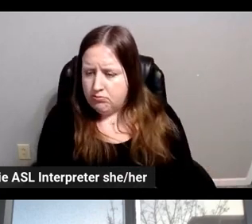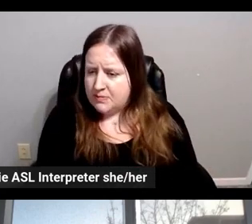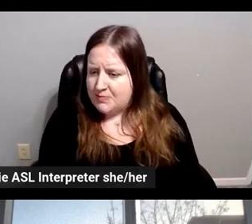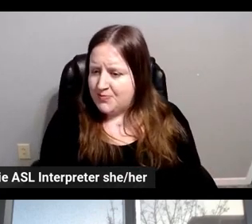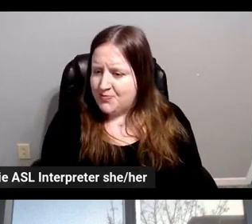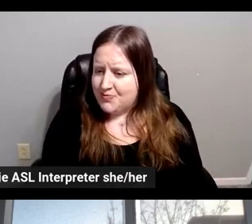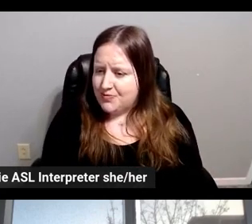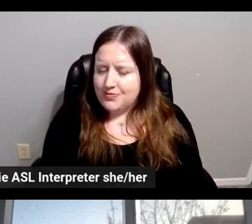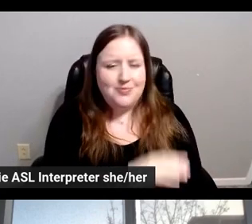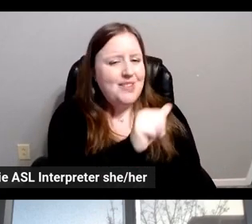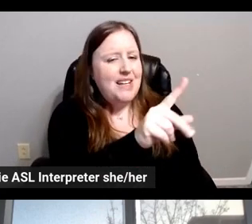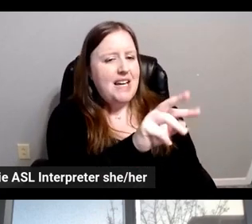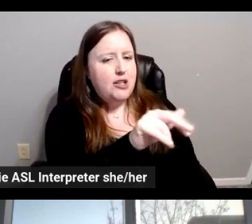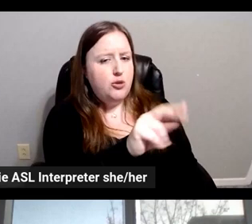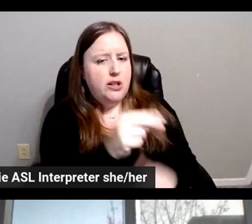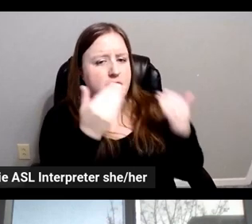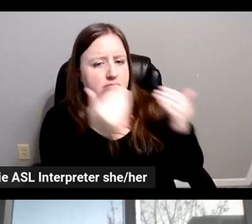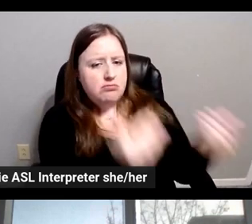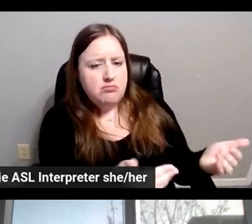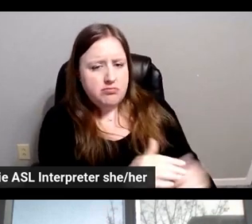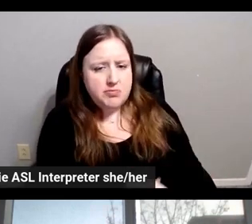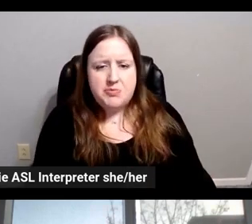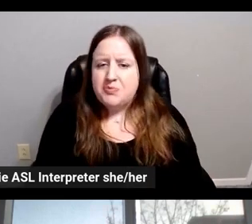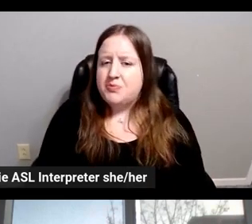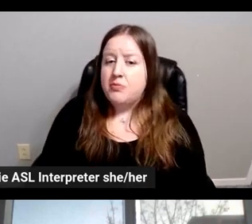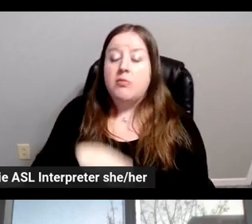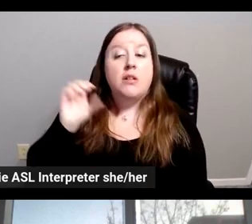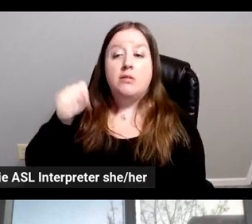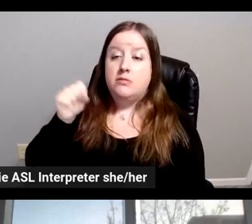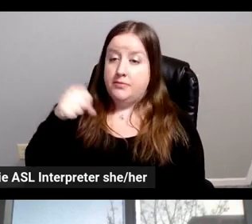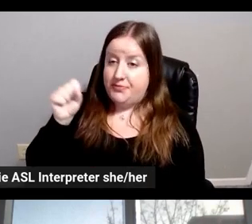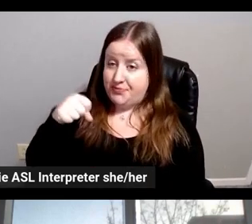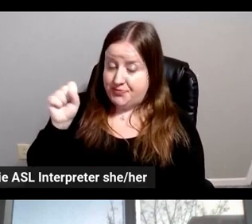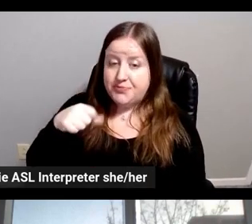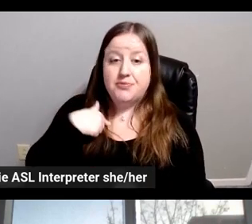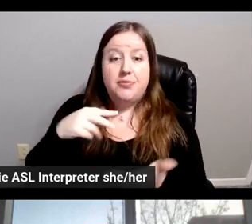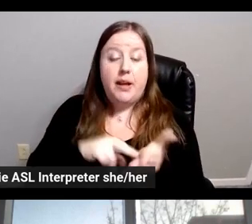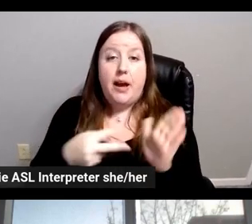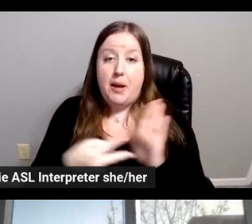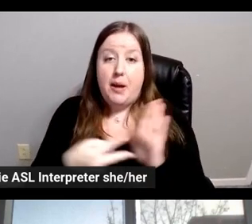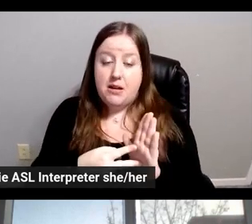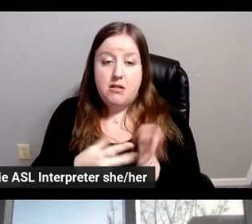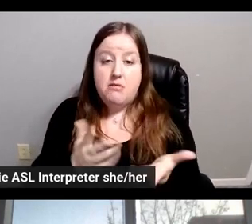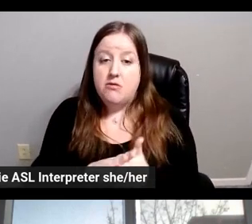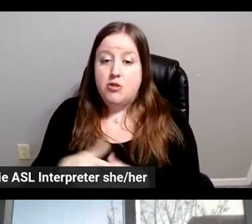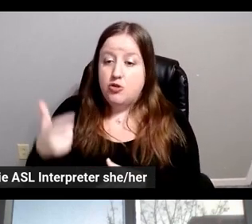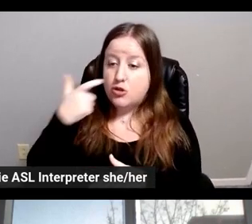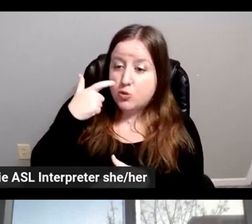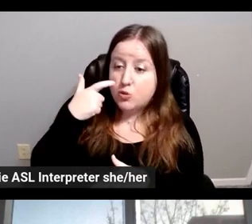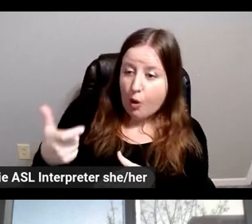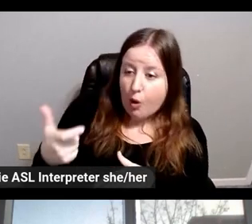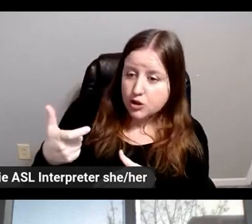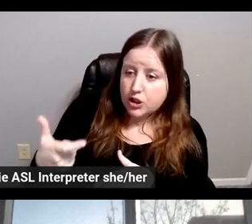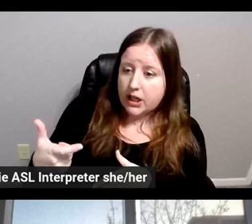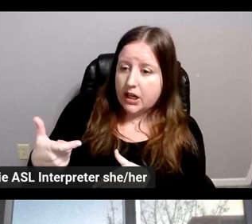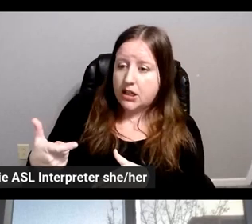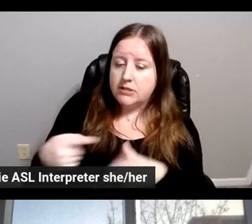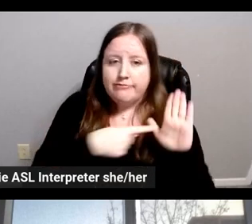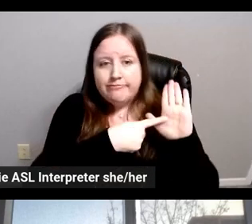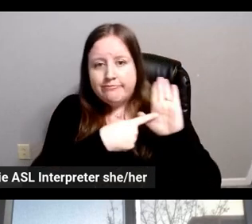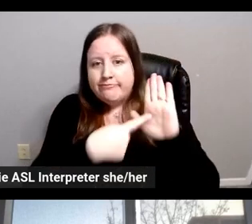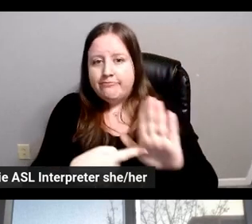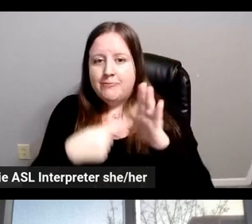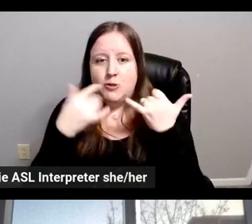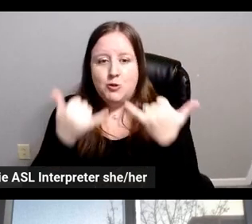Adrian, let's start with you. Yeah, well, I mean, obviously, you know, just watching the reveal today, it's always an